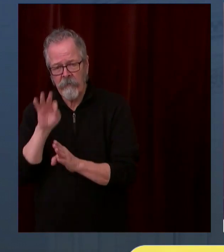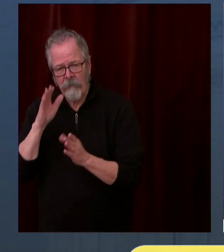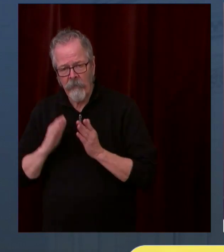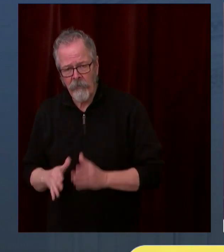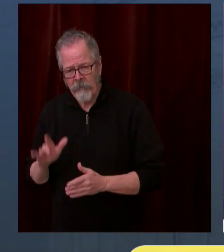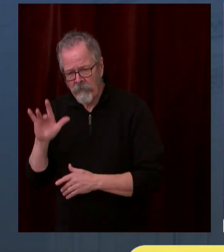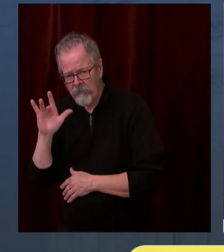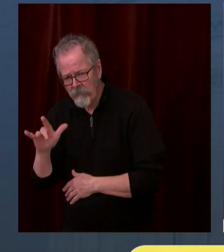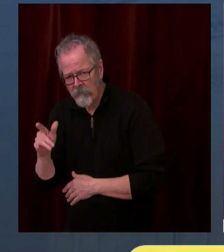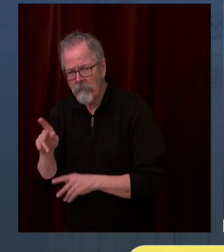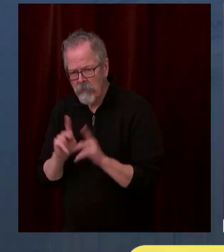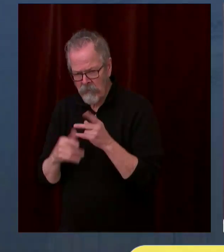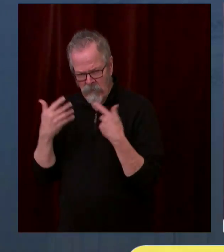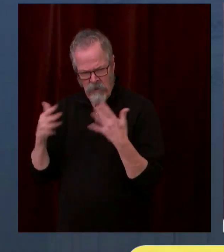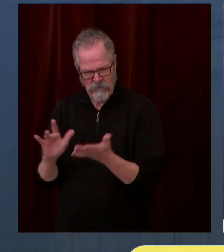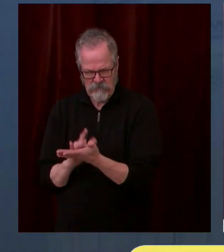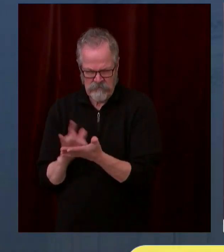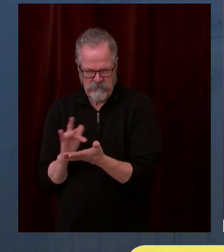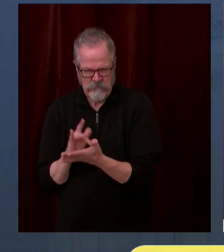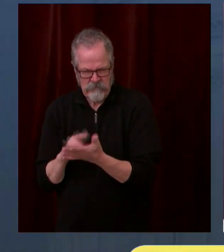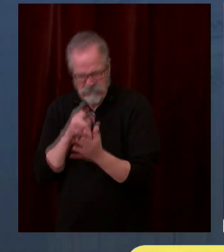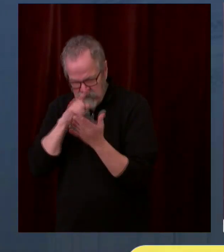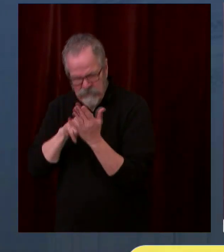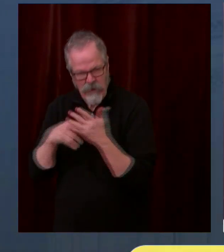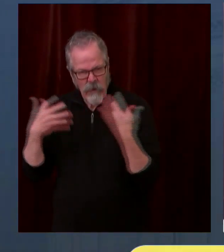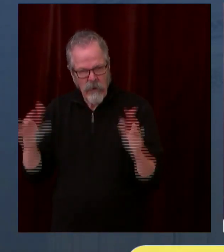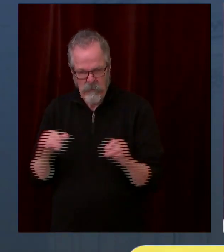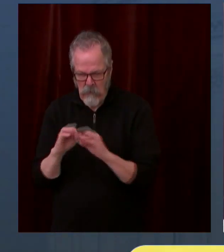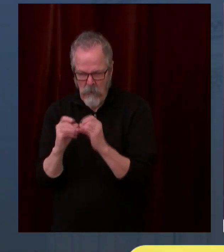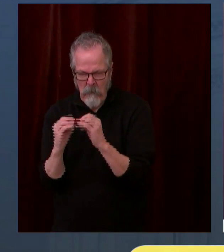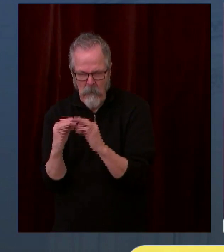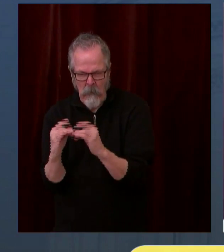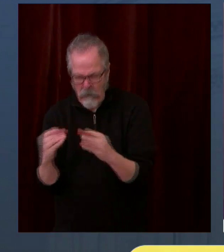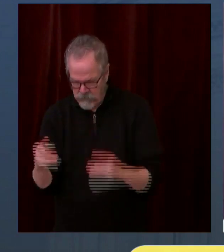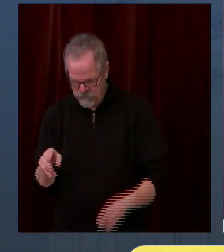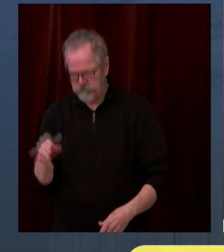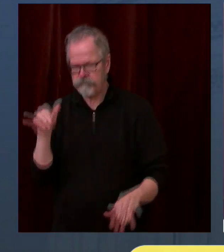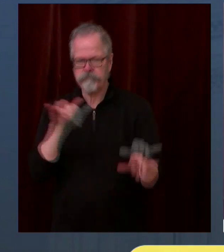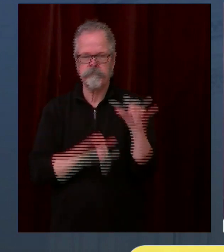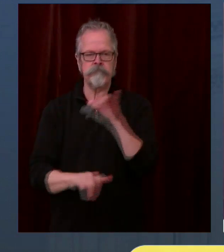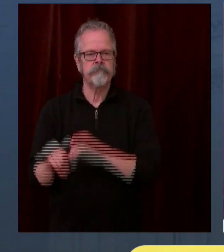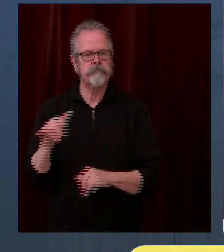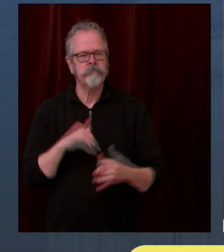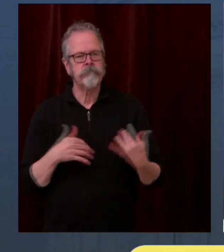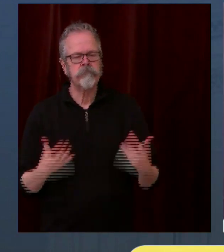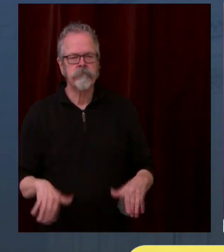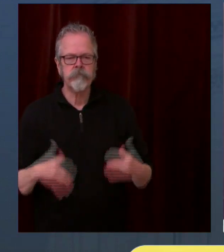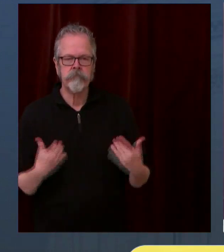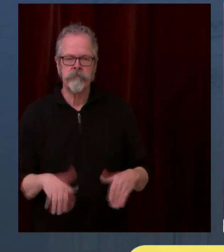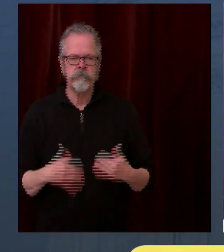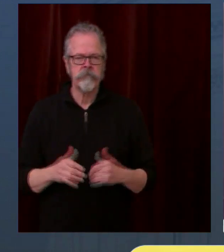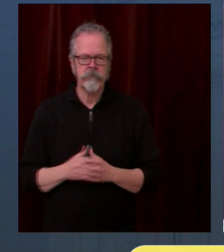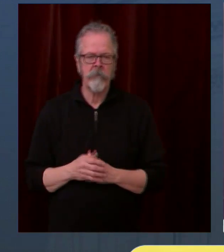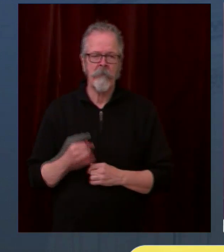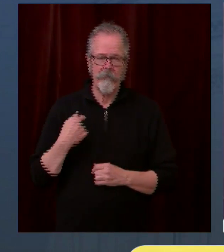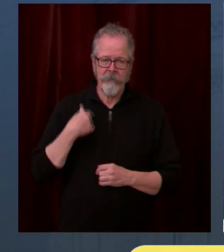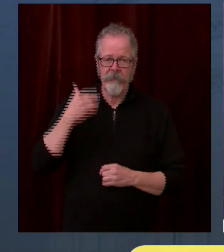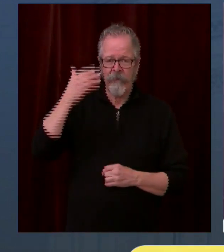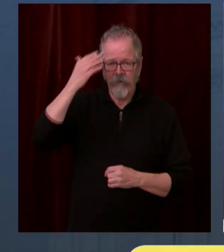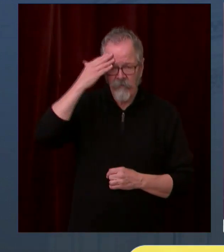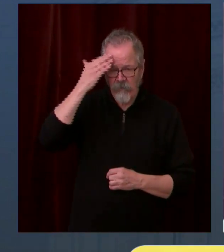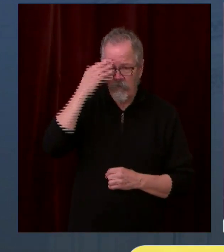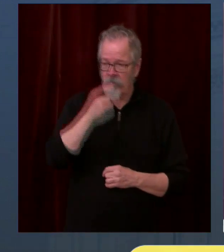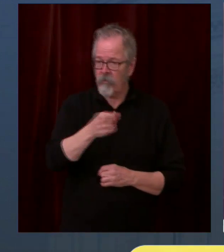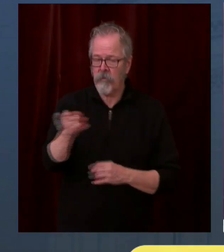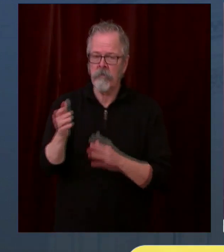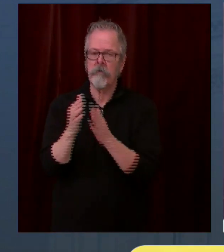This is one of those things where I know people want to immediately start calling their provider, they want to know who that provider is, they